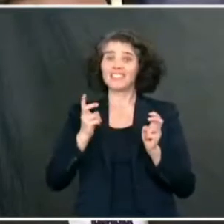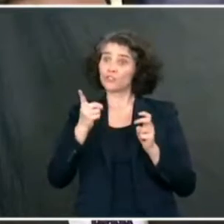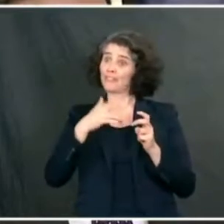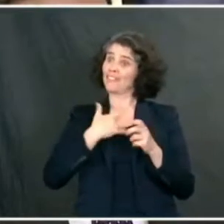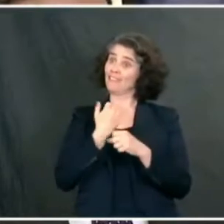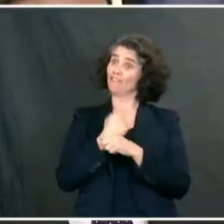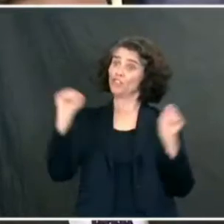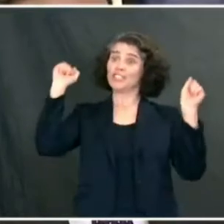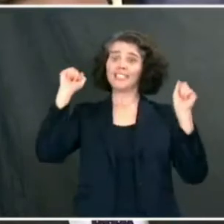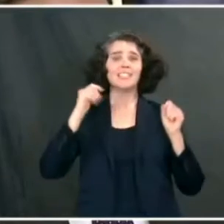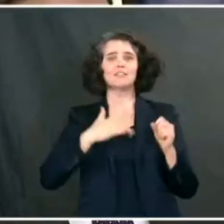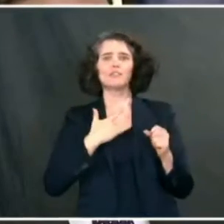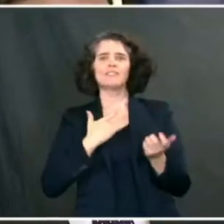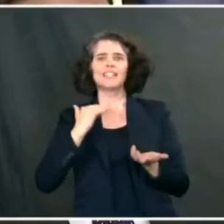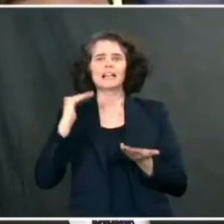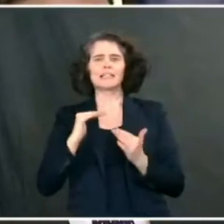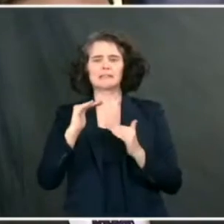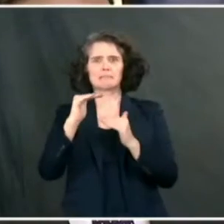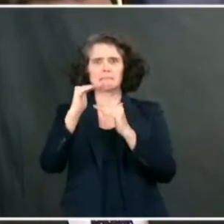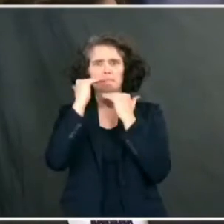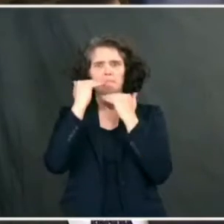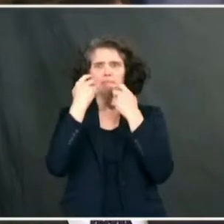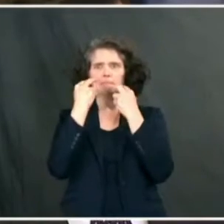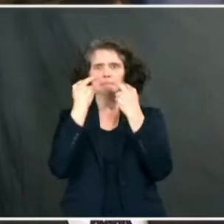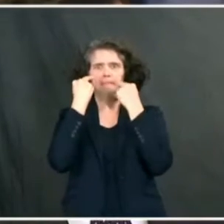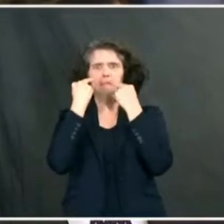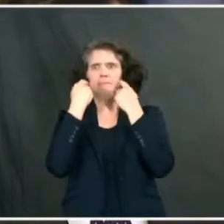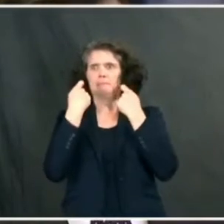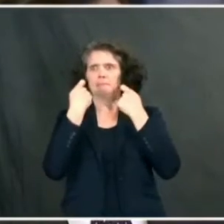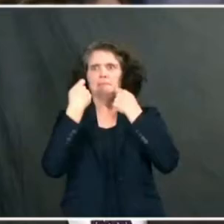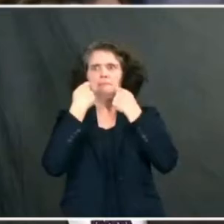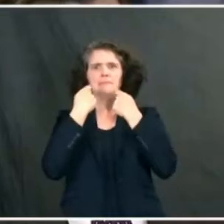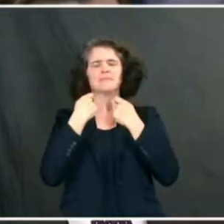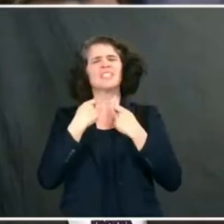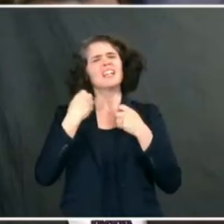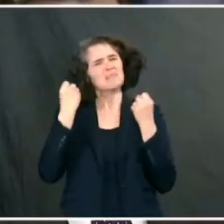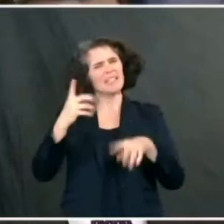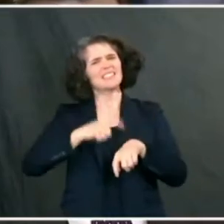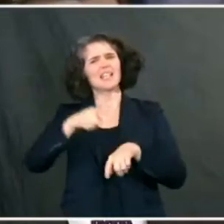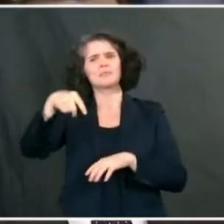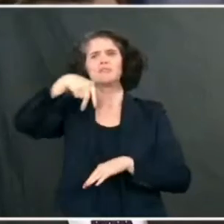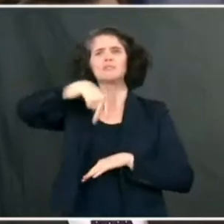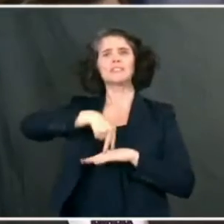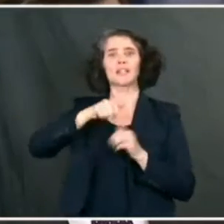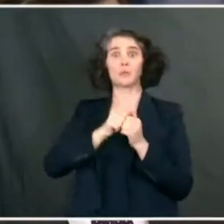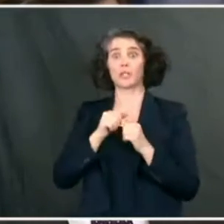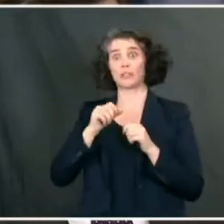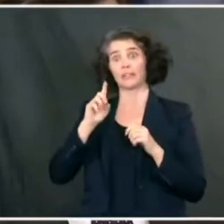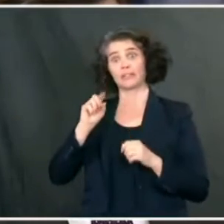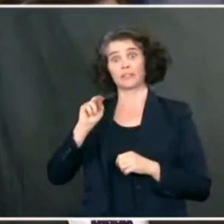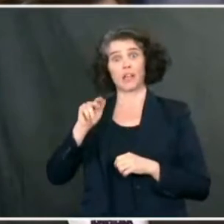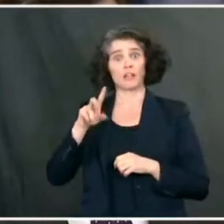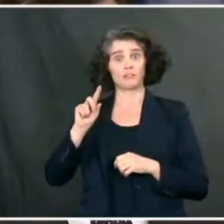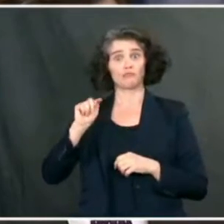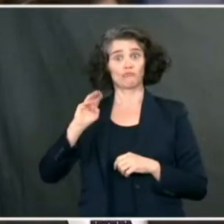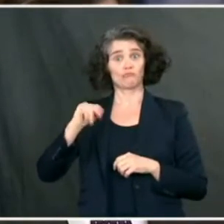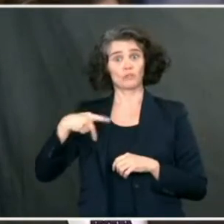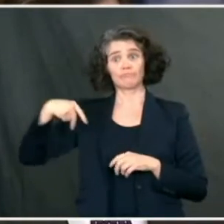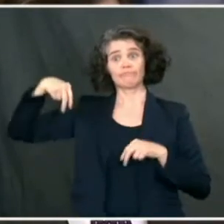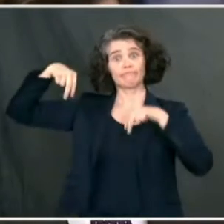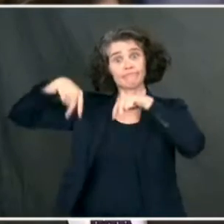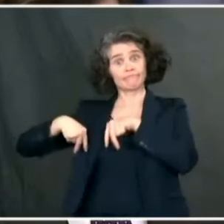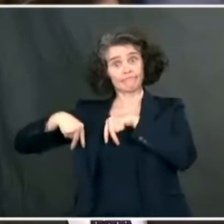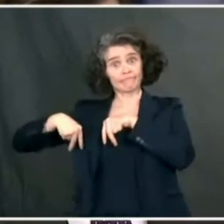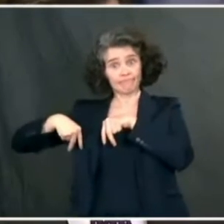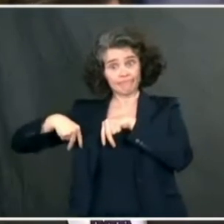constrained? What is the, you know, I mean, you for so many times you stood up behind the podium with Donald Trump standing behind you.